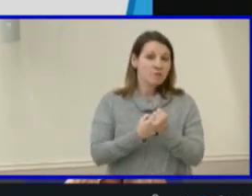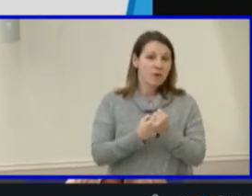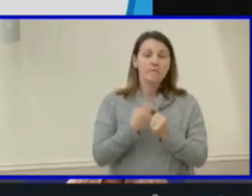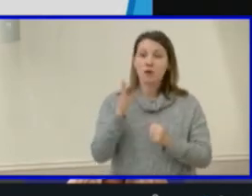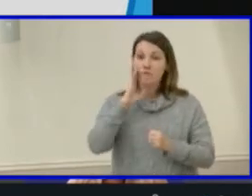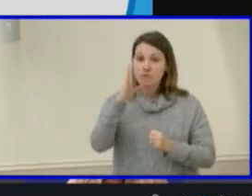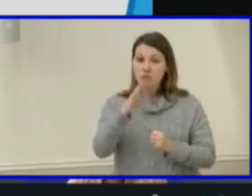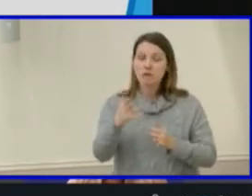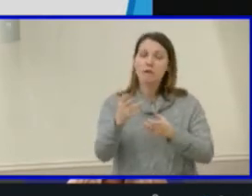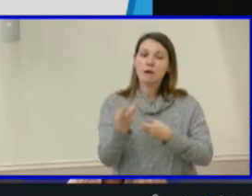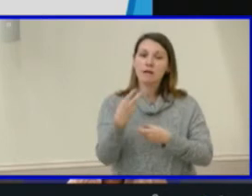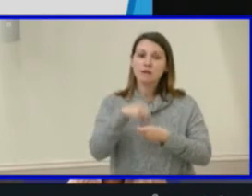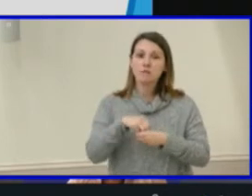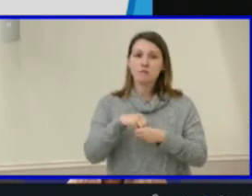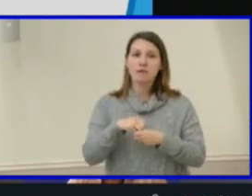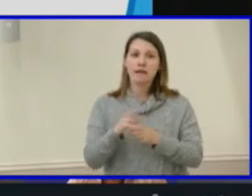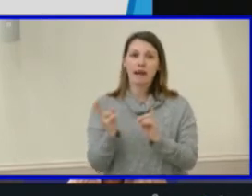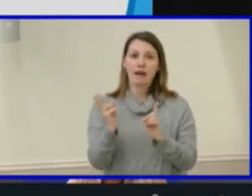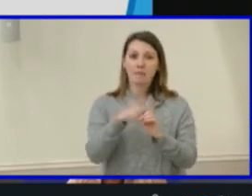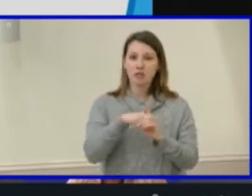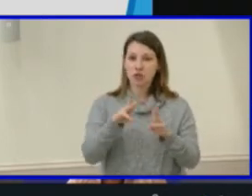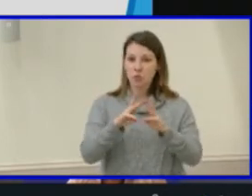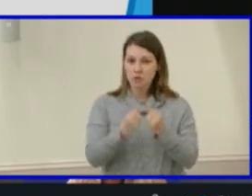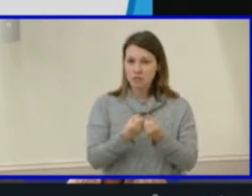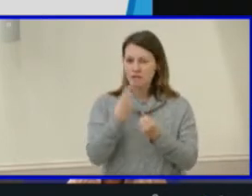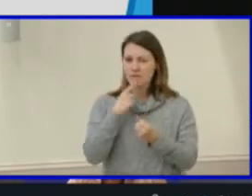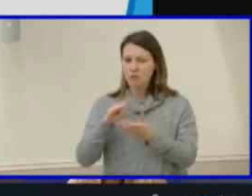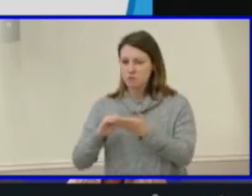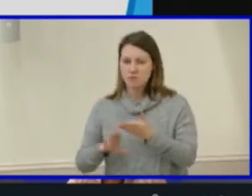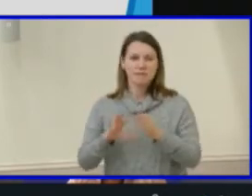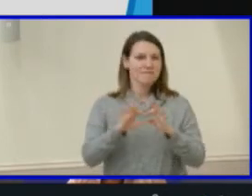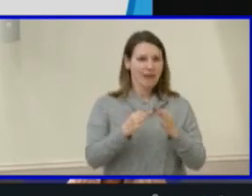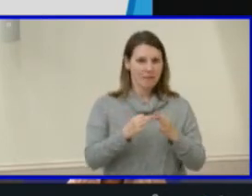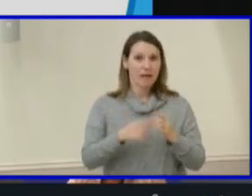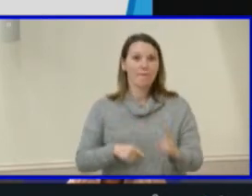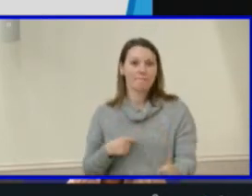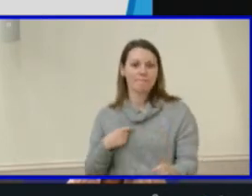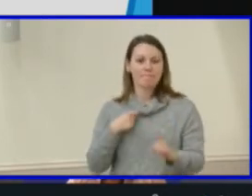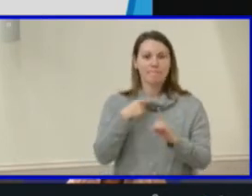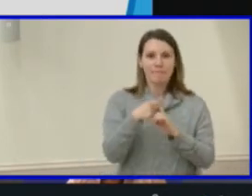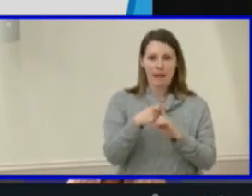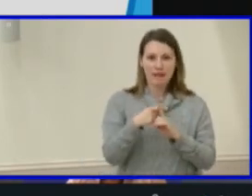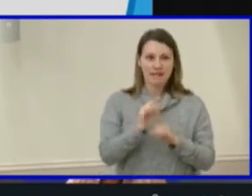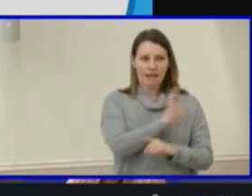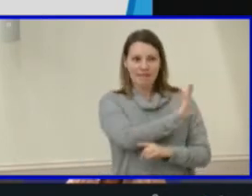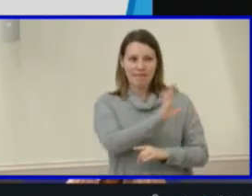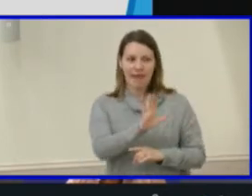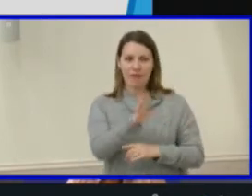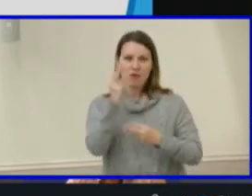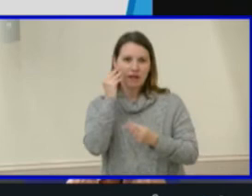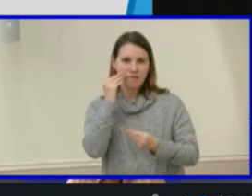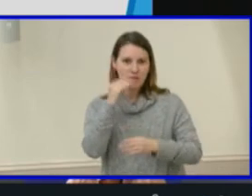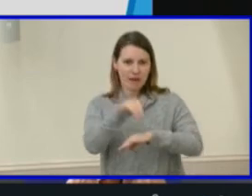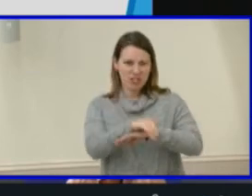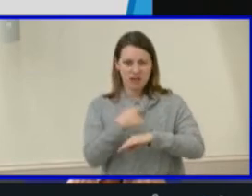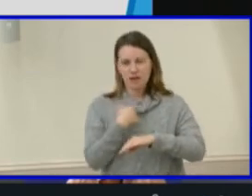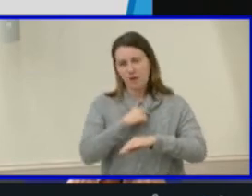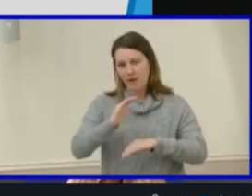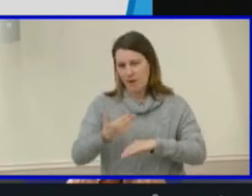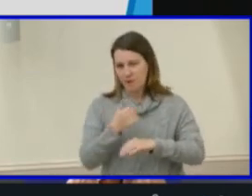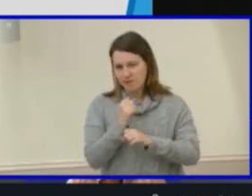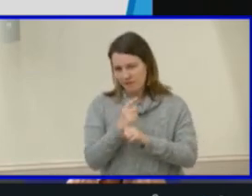application workshops for students and families in addition to the Maggie L. Walker Governor School info nights we host each year.